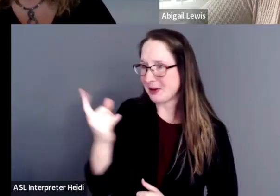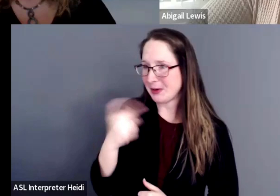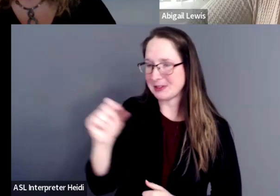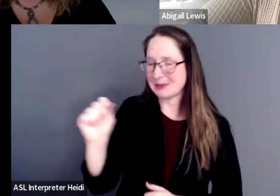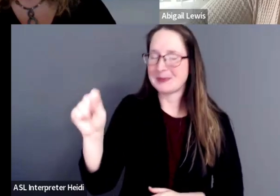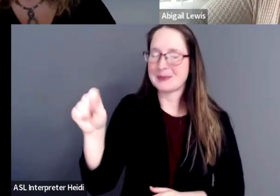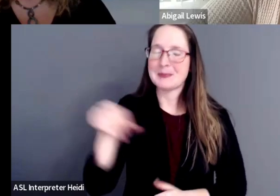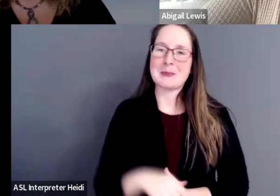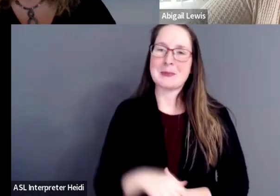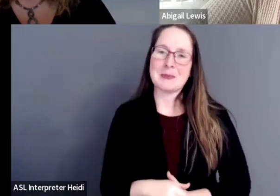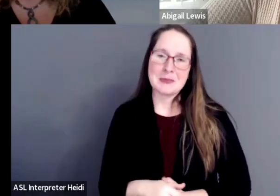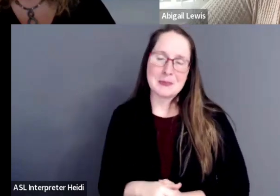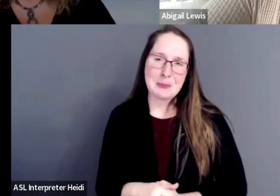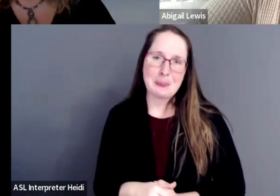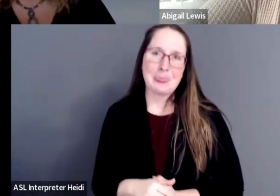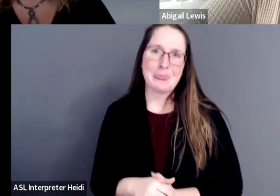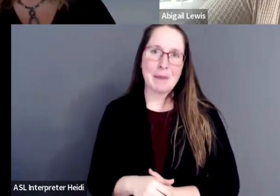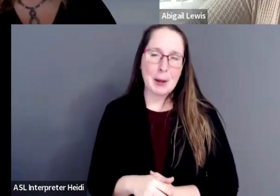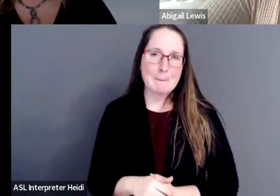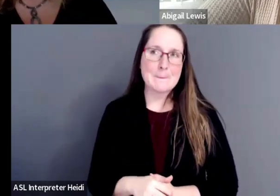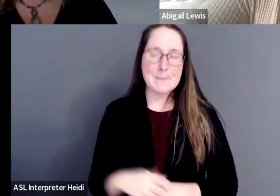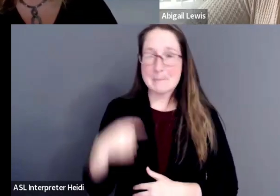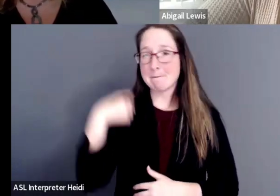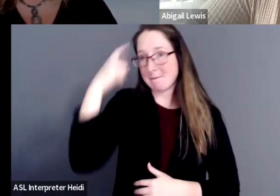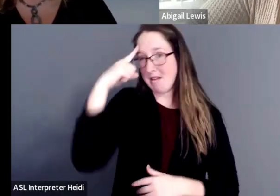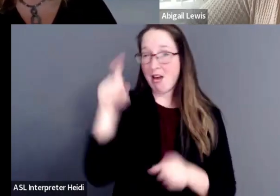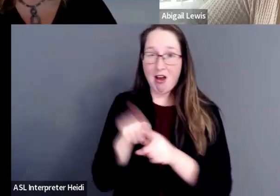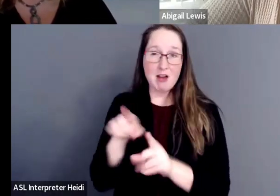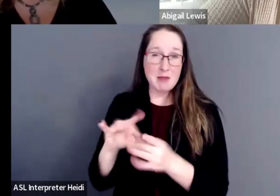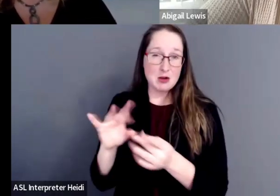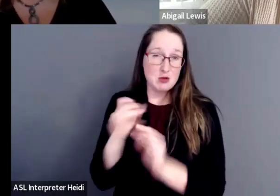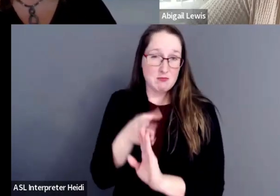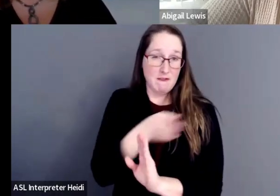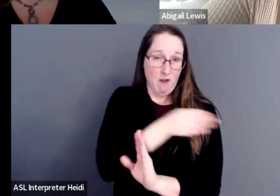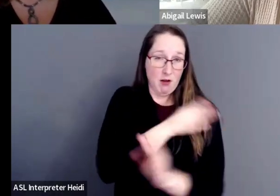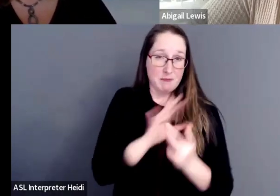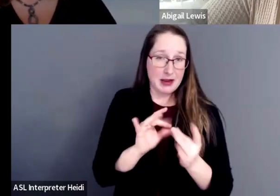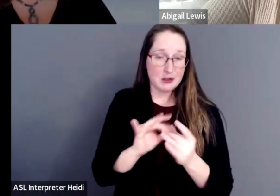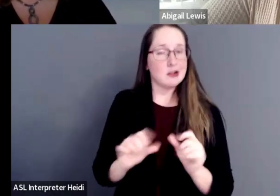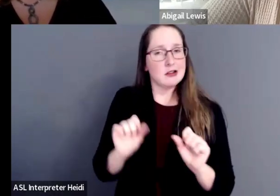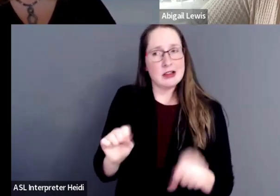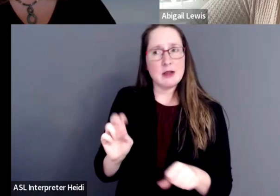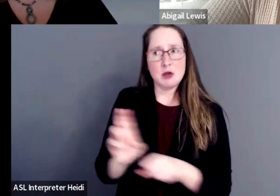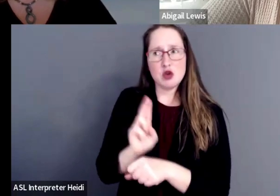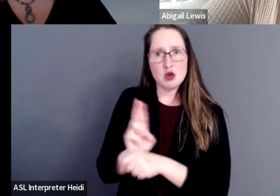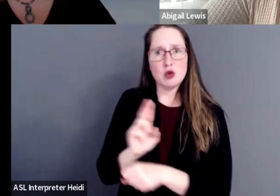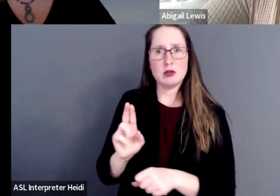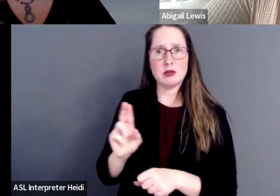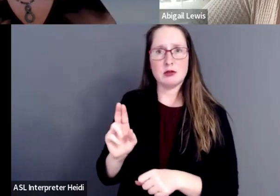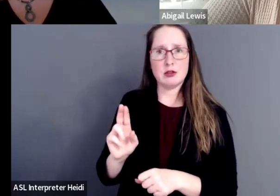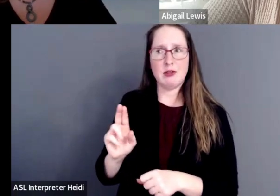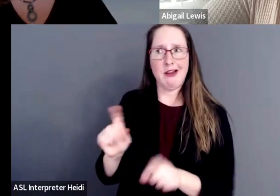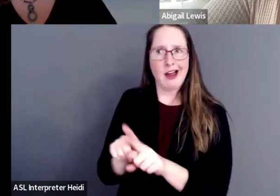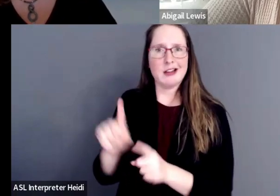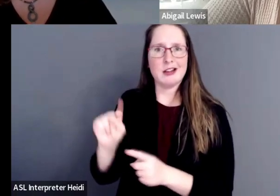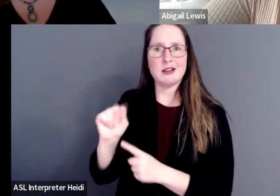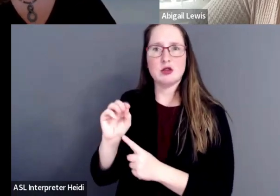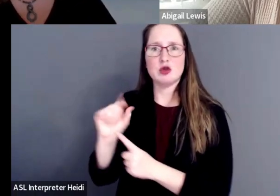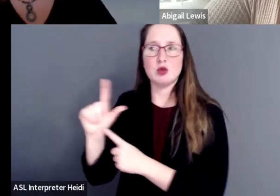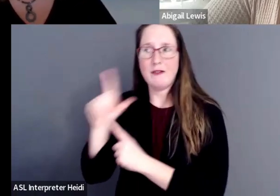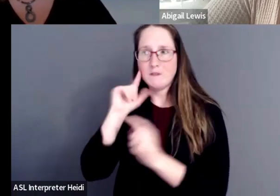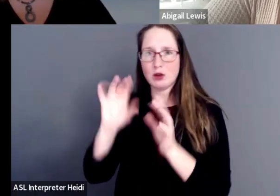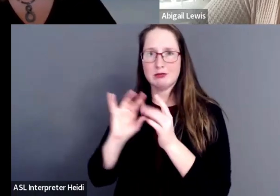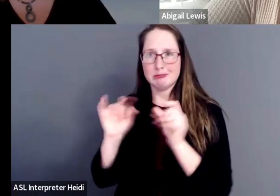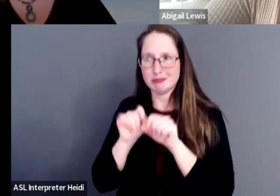I think that, as I was saying before, art can be used as a tool for sending messages